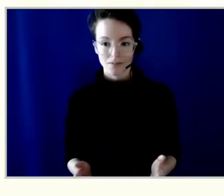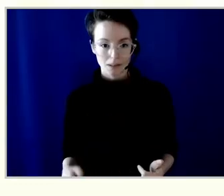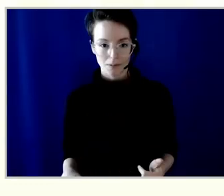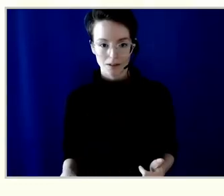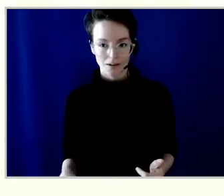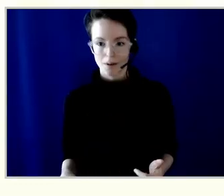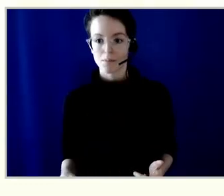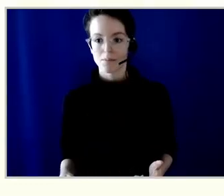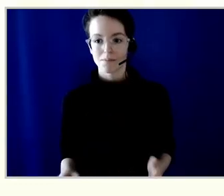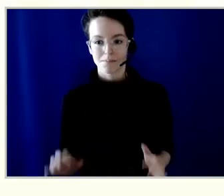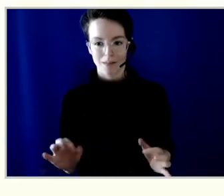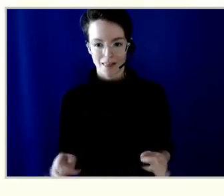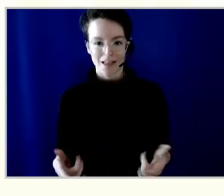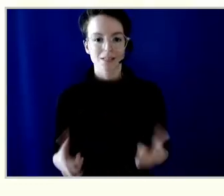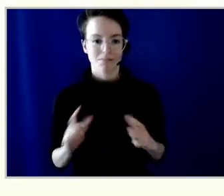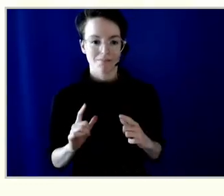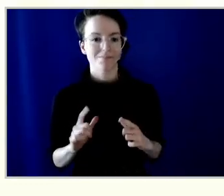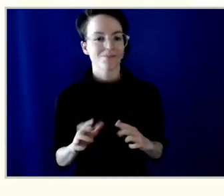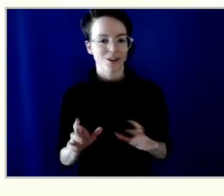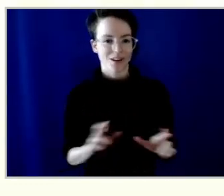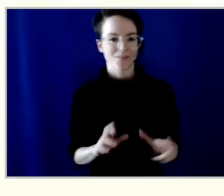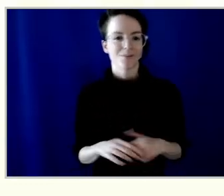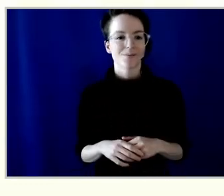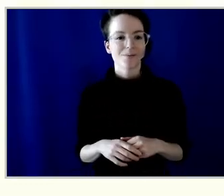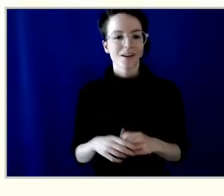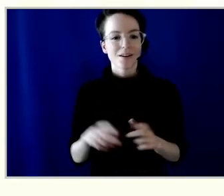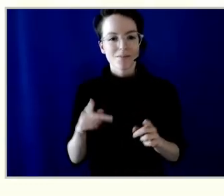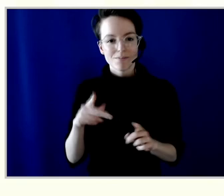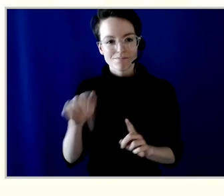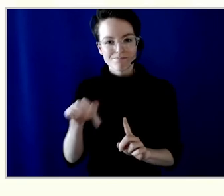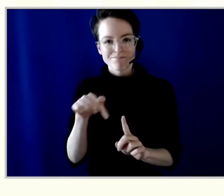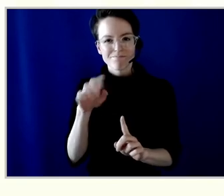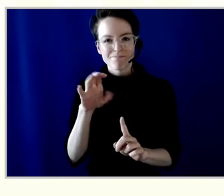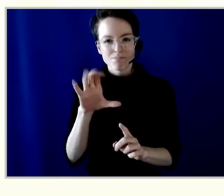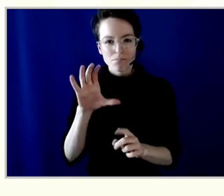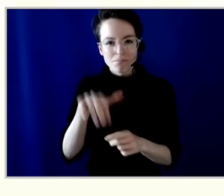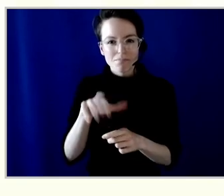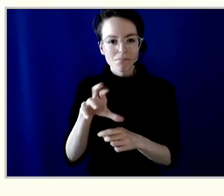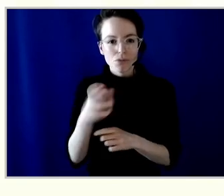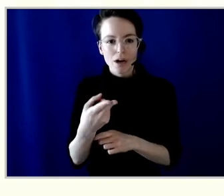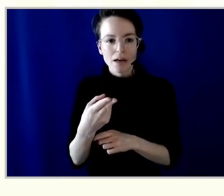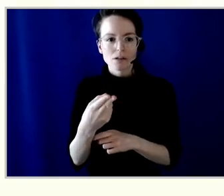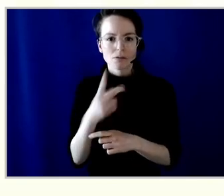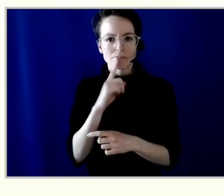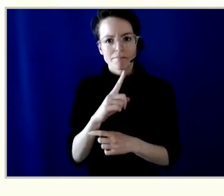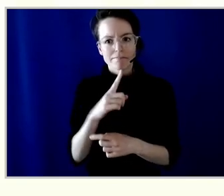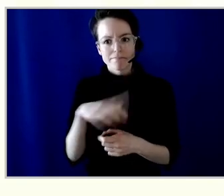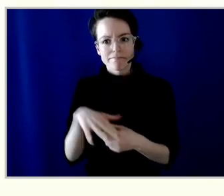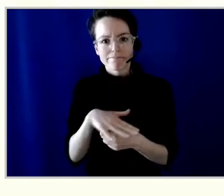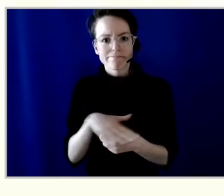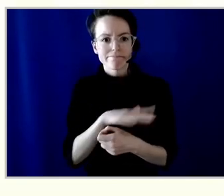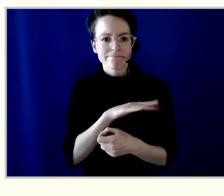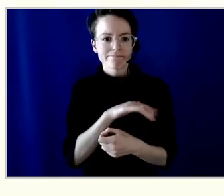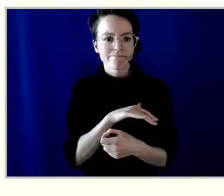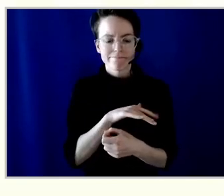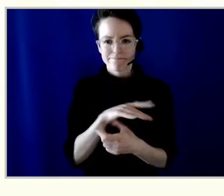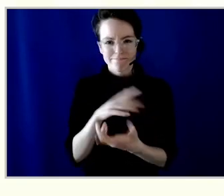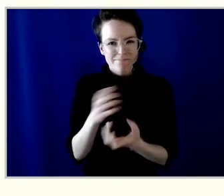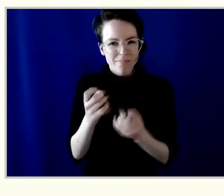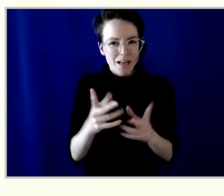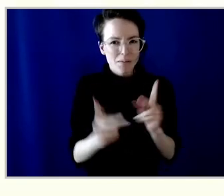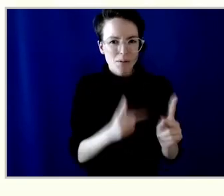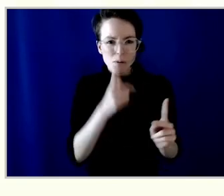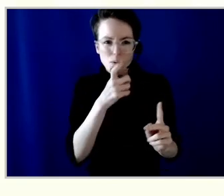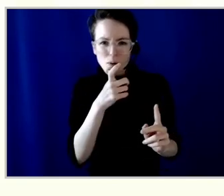is the last option in banking and check cashing folks who often can't access banking services elsewhere